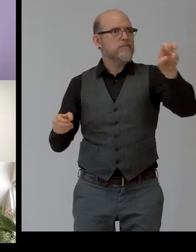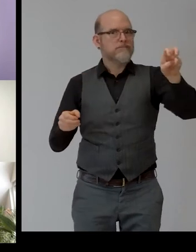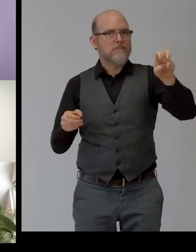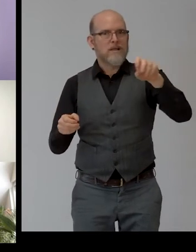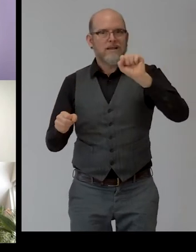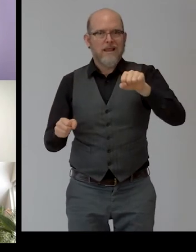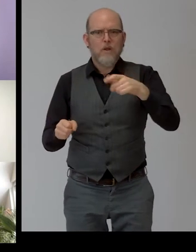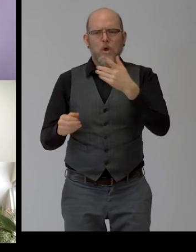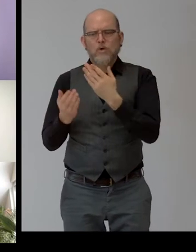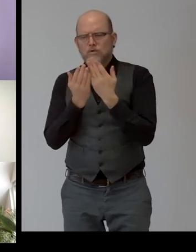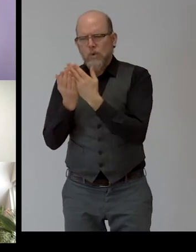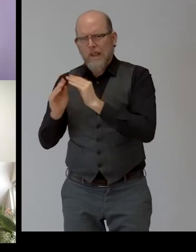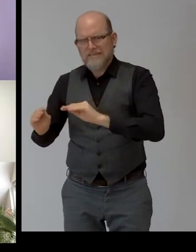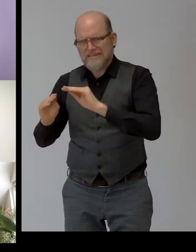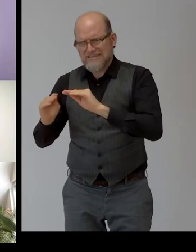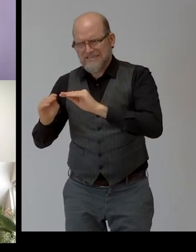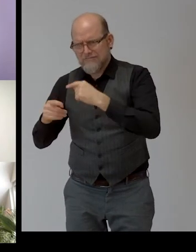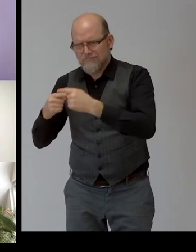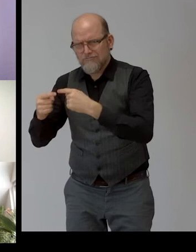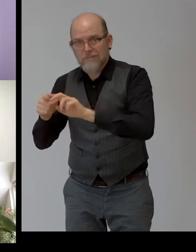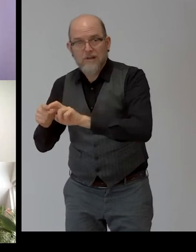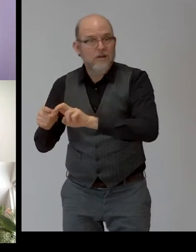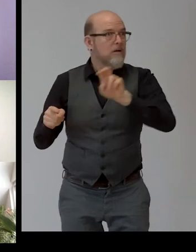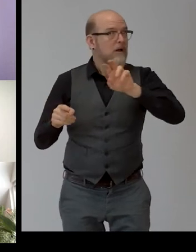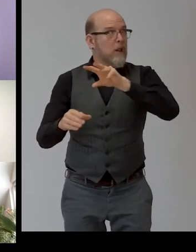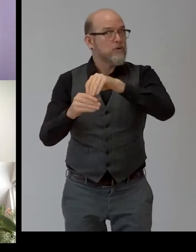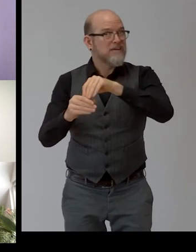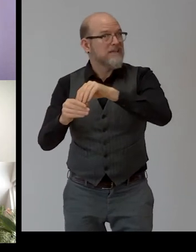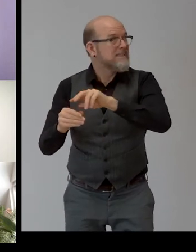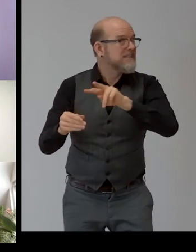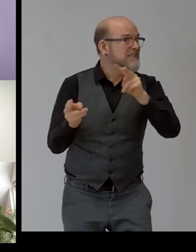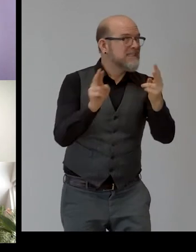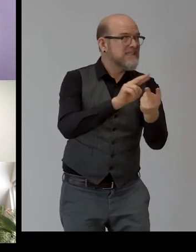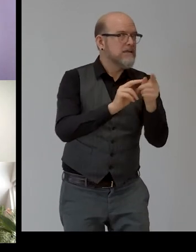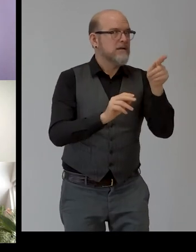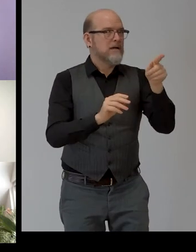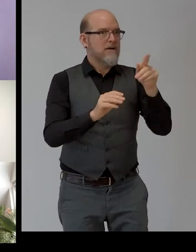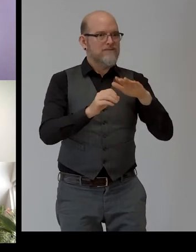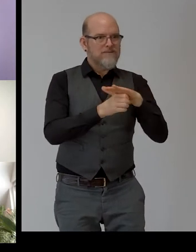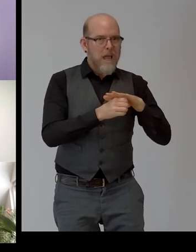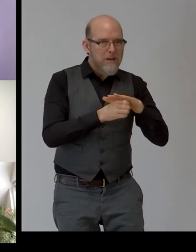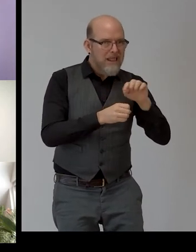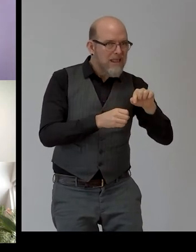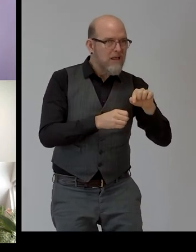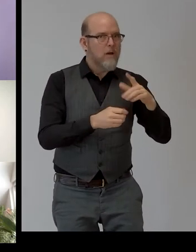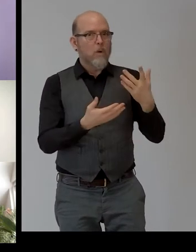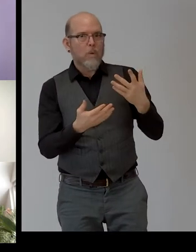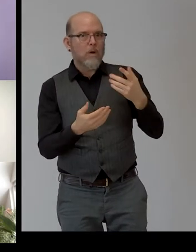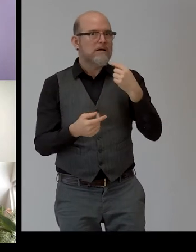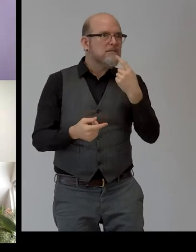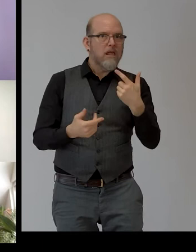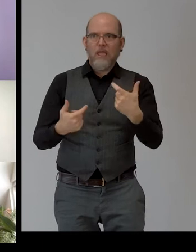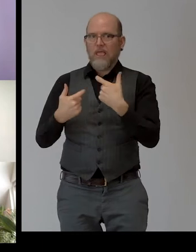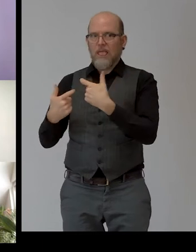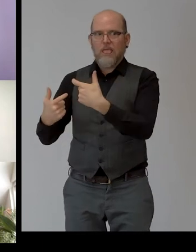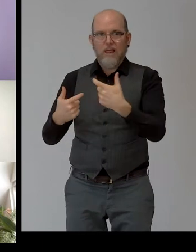compulsory education mainly inclusive to social, community or family services that perpetrate inactivity and dependency.